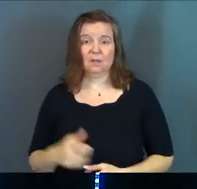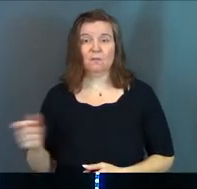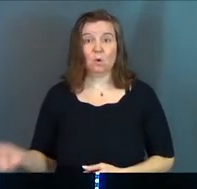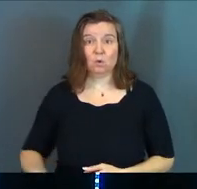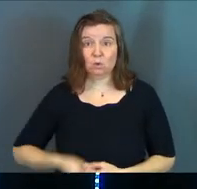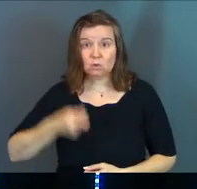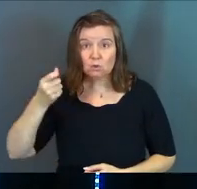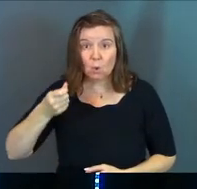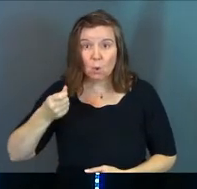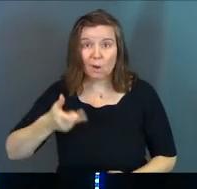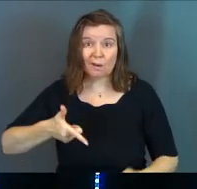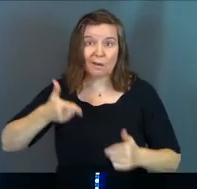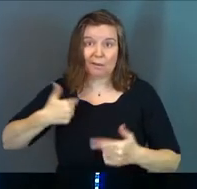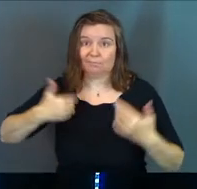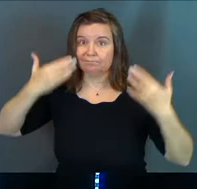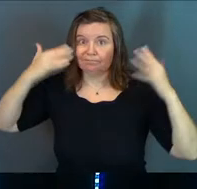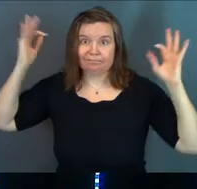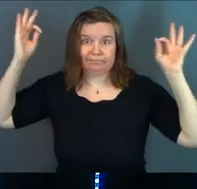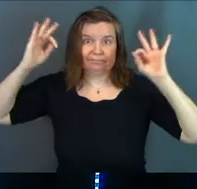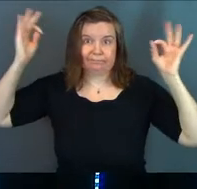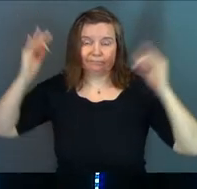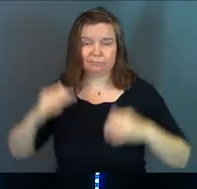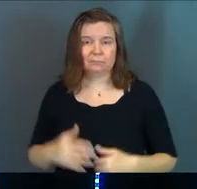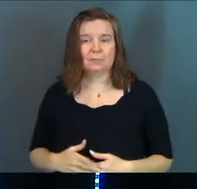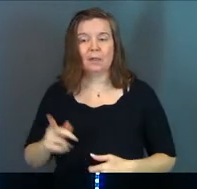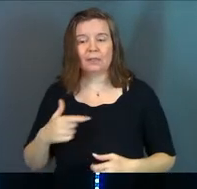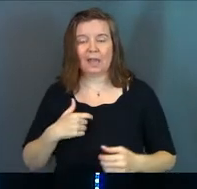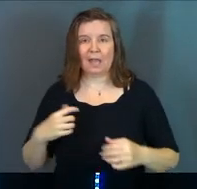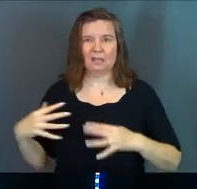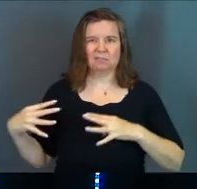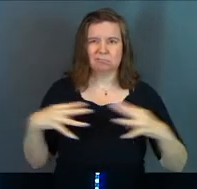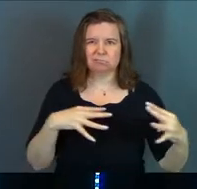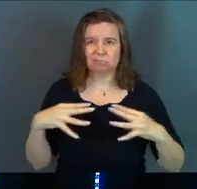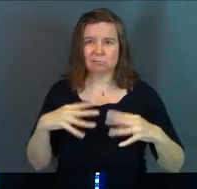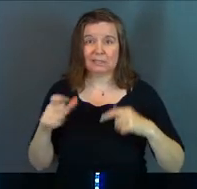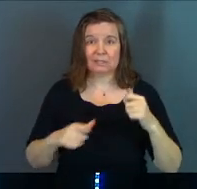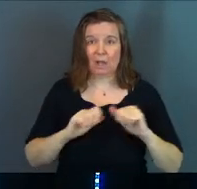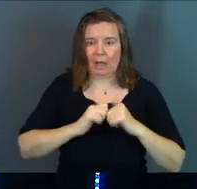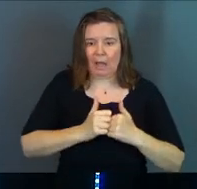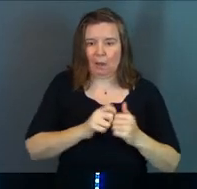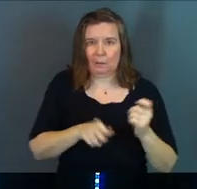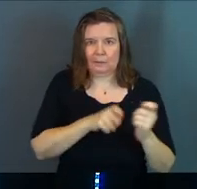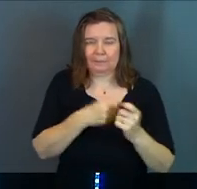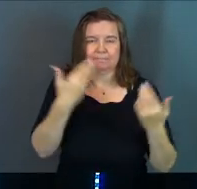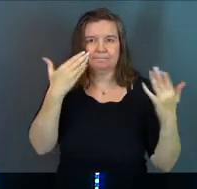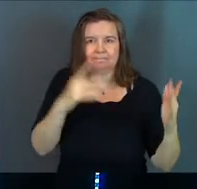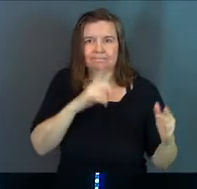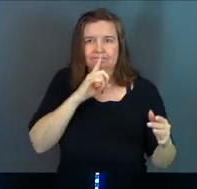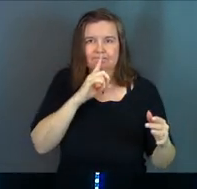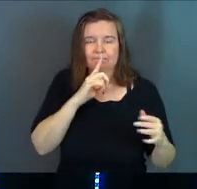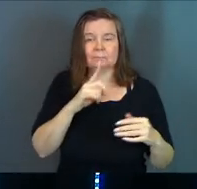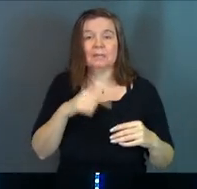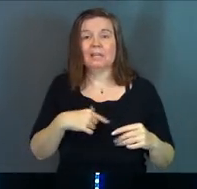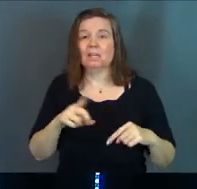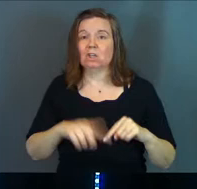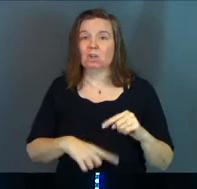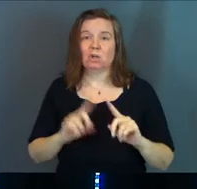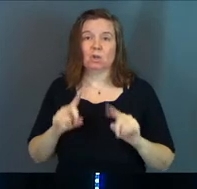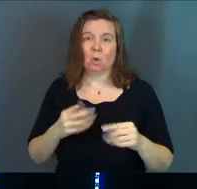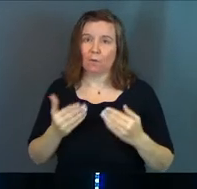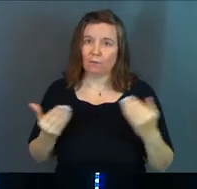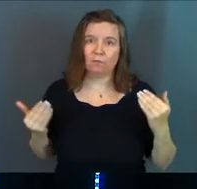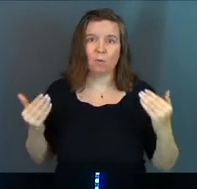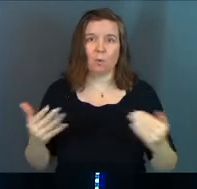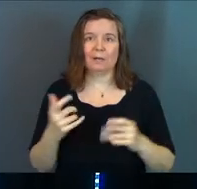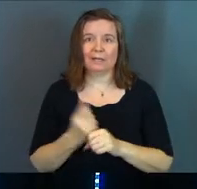swords involved? Were there guns? I don't know. They opposed each other. We're not told that detail. They opposed each other. He could not go